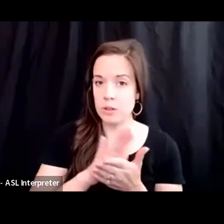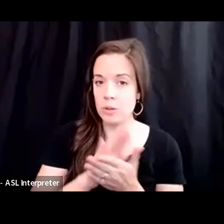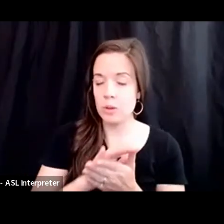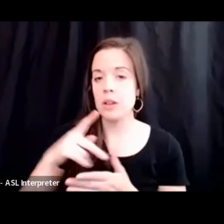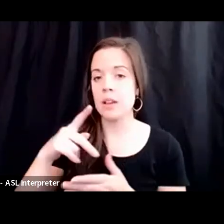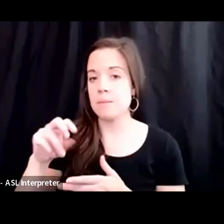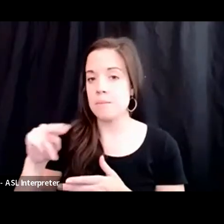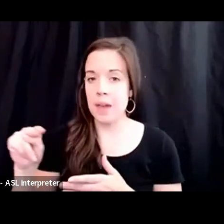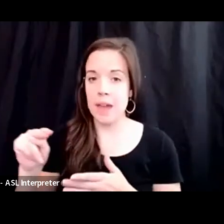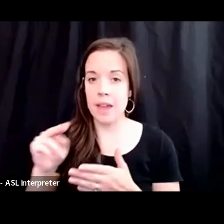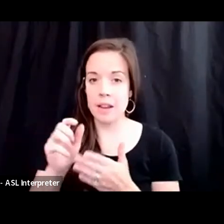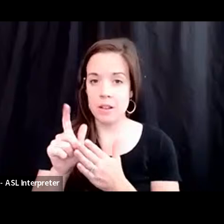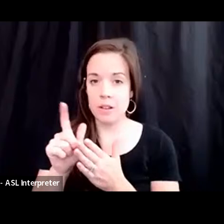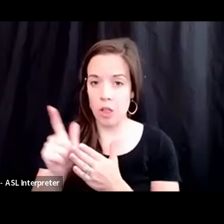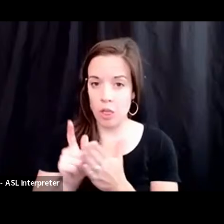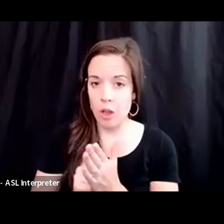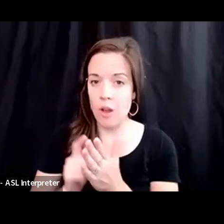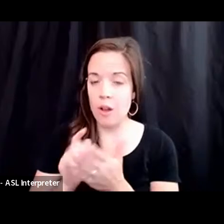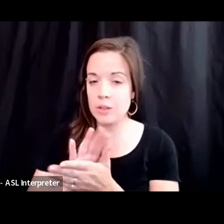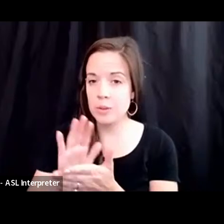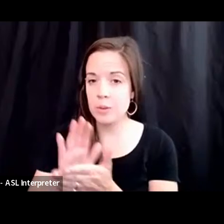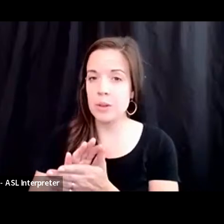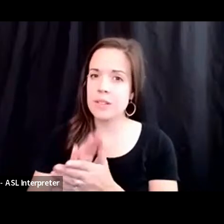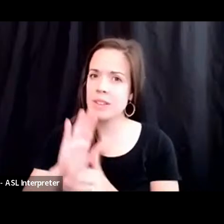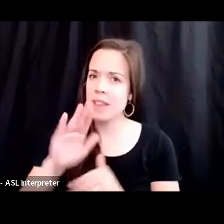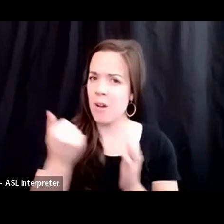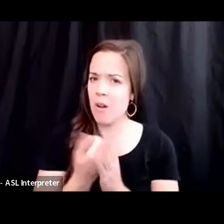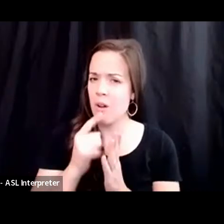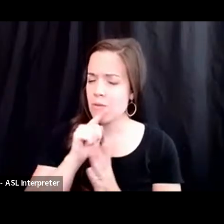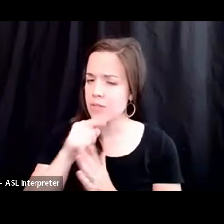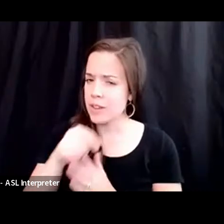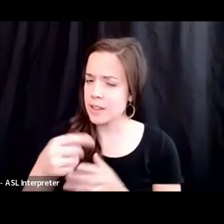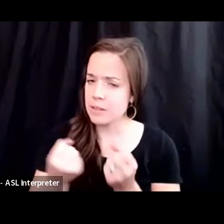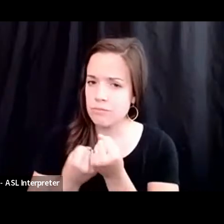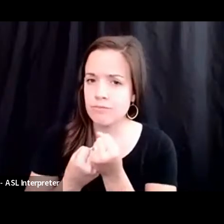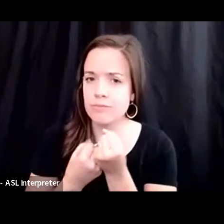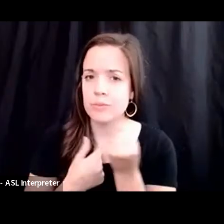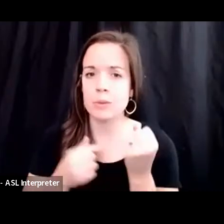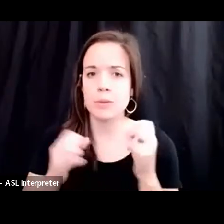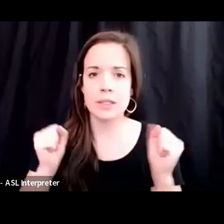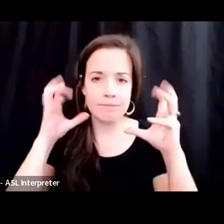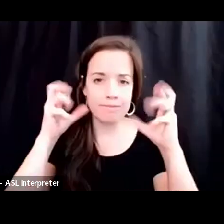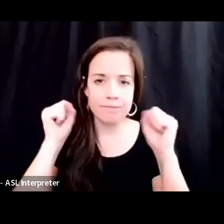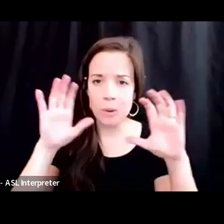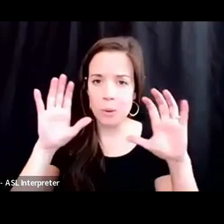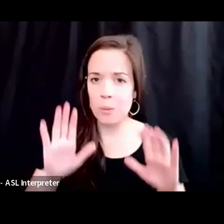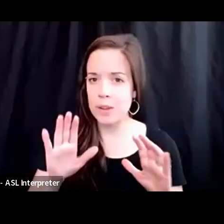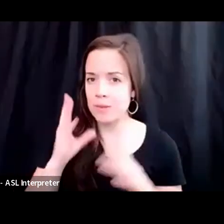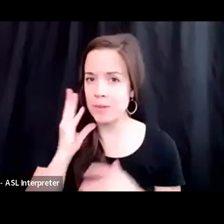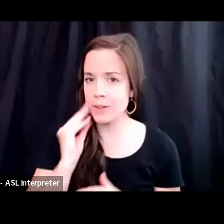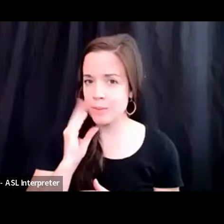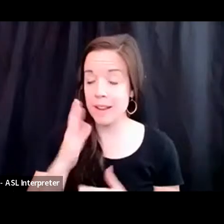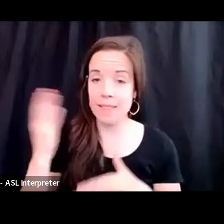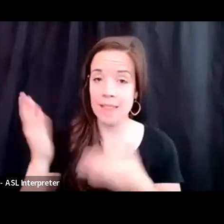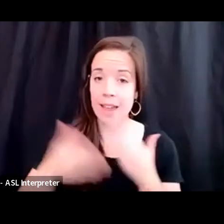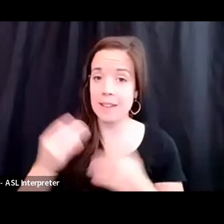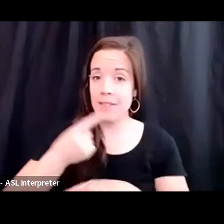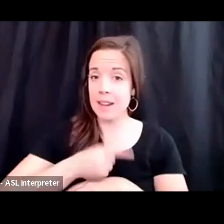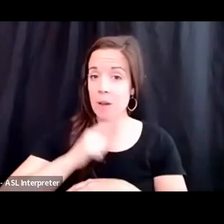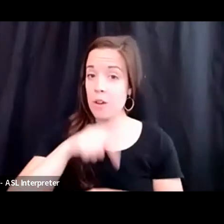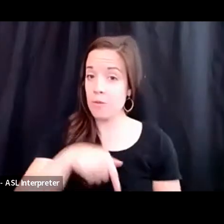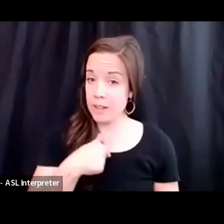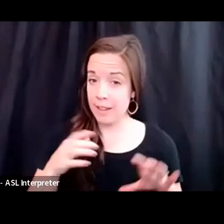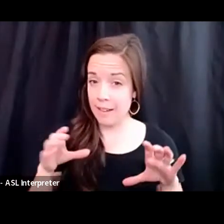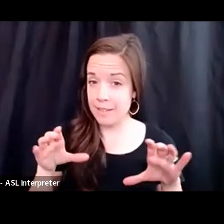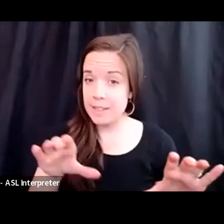And they really took me under their wing. And it was a terrific experience. And at the end of the day, what I really did